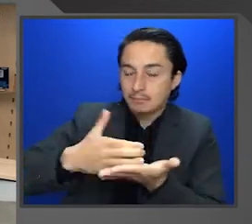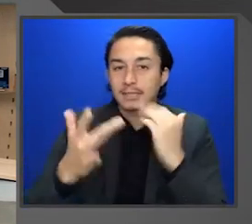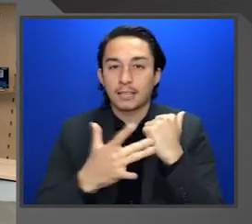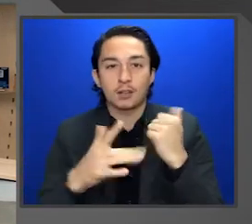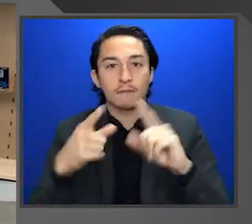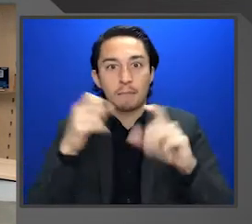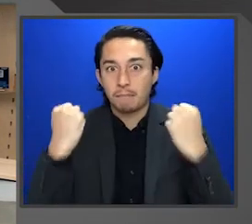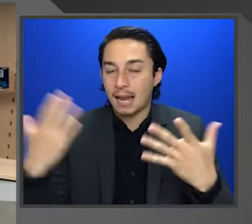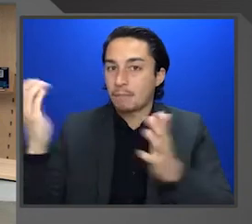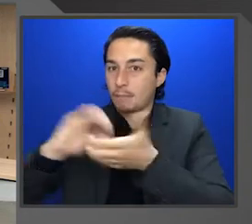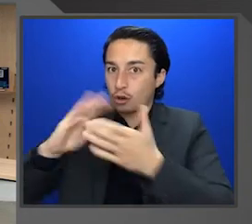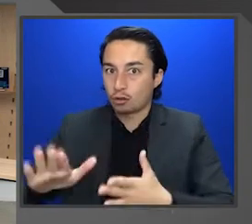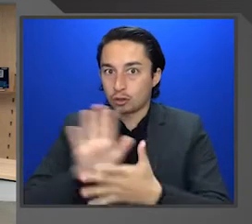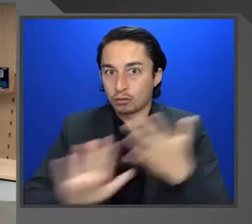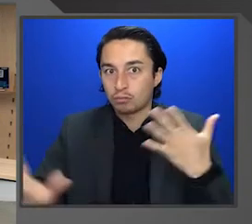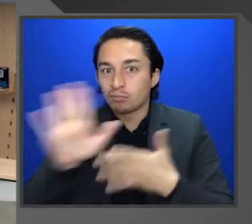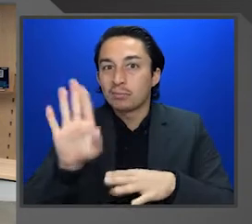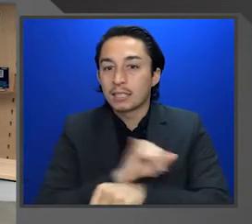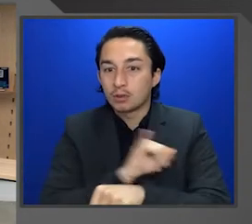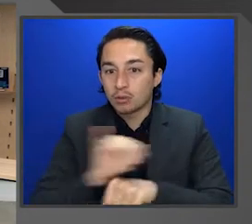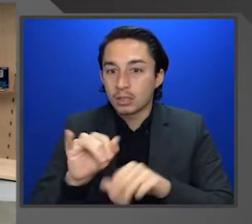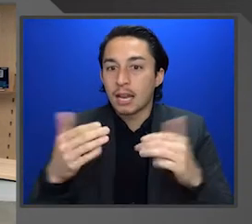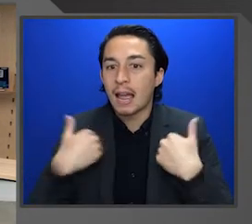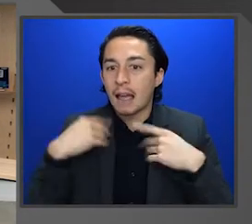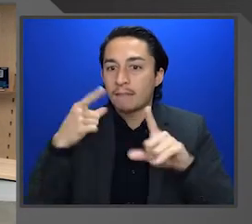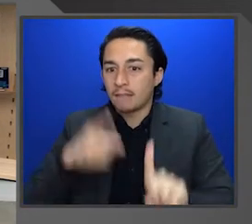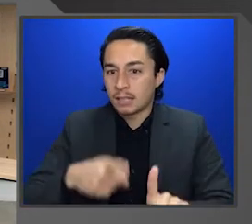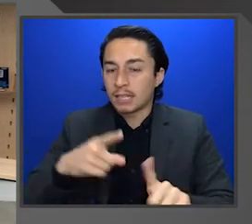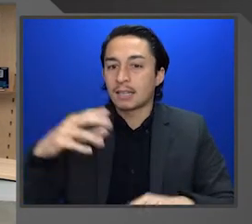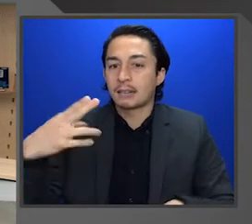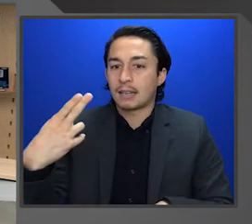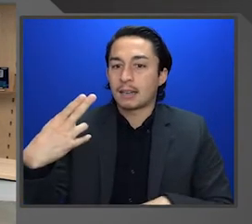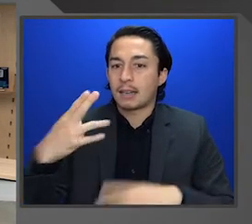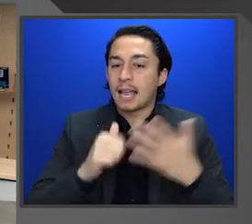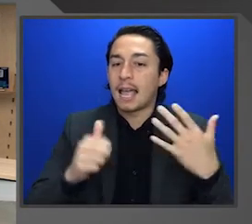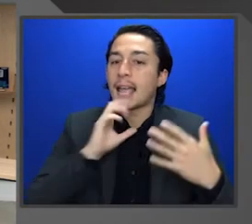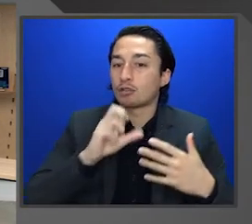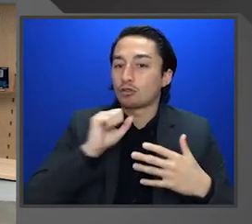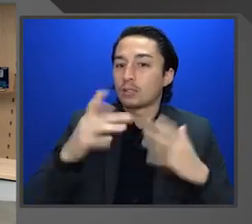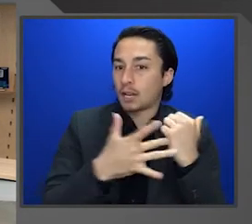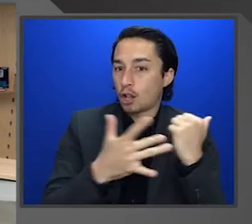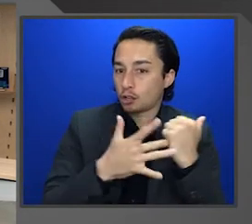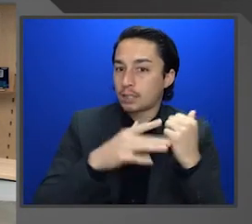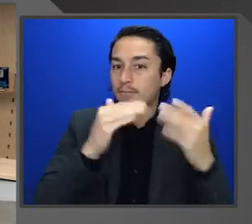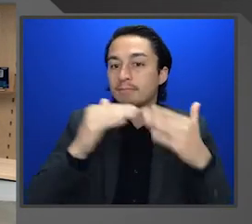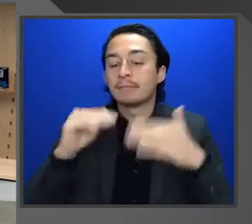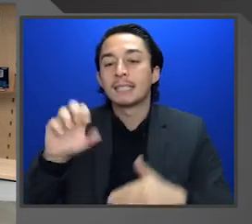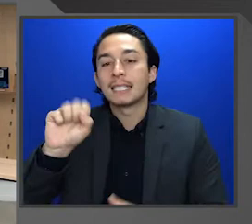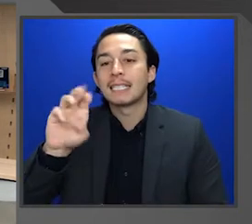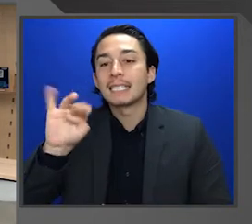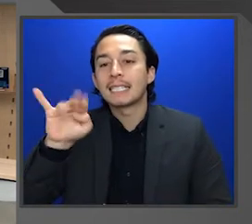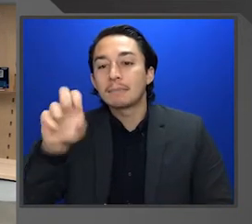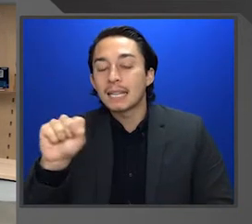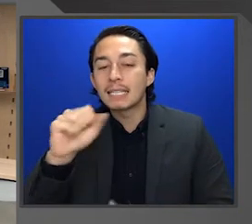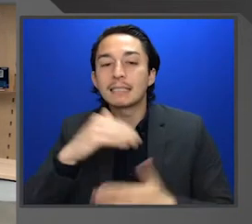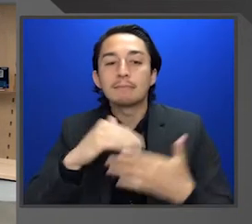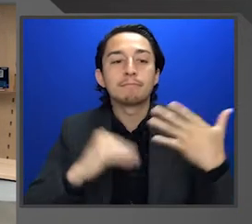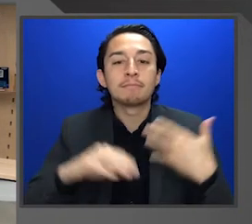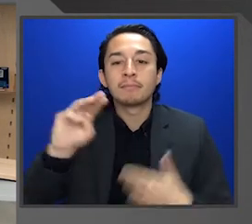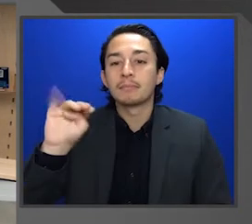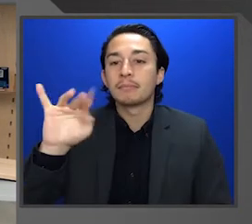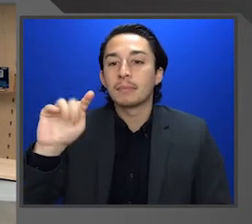from many of our partners across the industry. So you'll see here we have Hewlett and Packard and their edge technology. We've got Siemens and Mitsubishi.